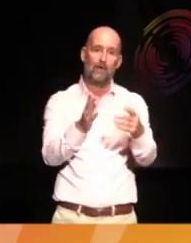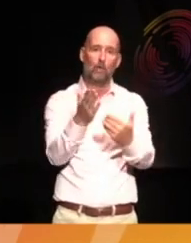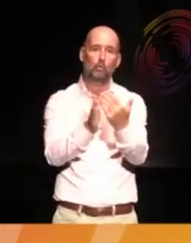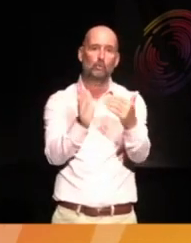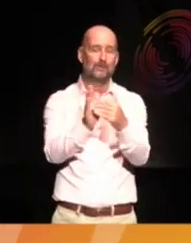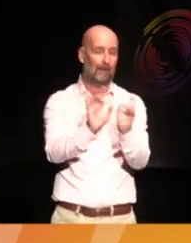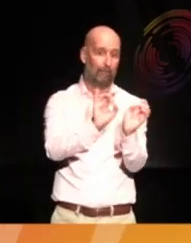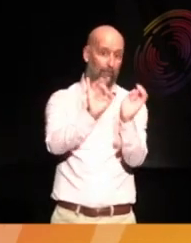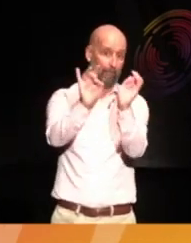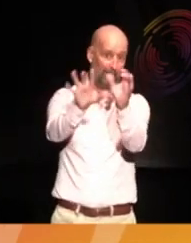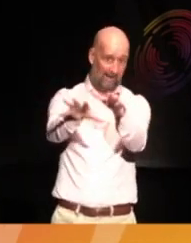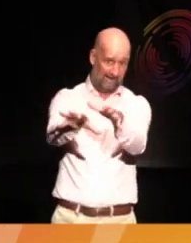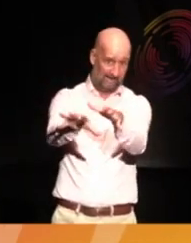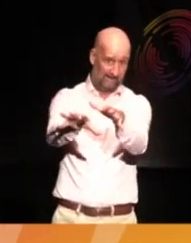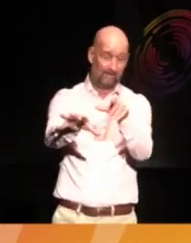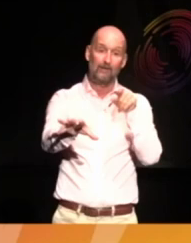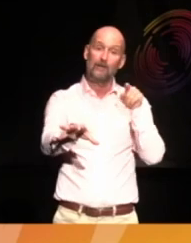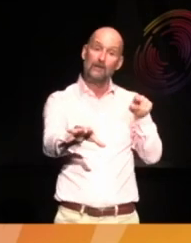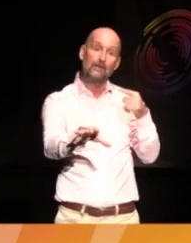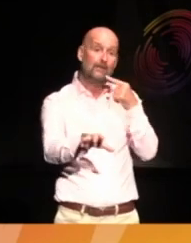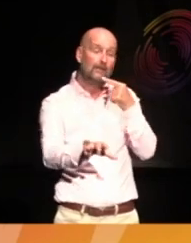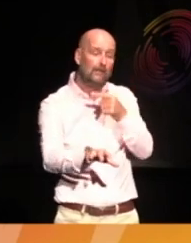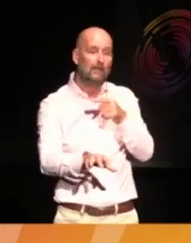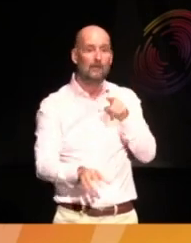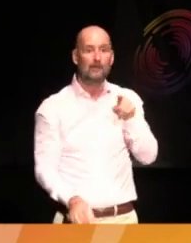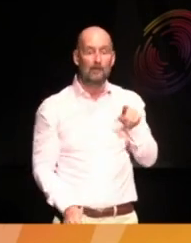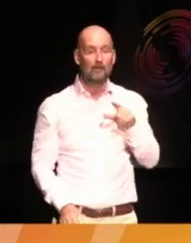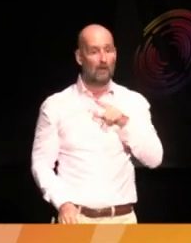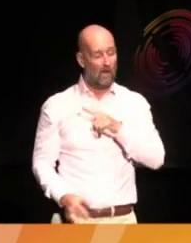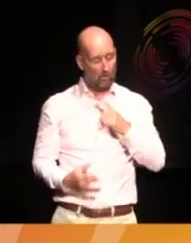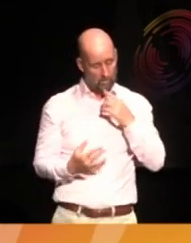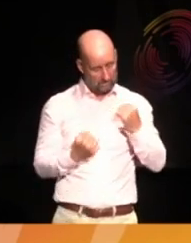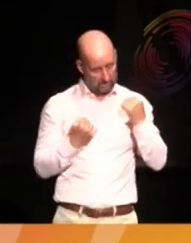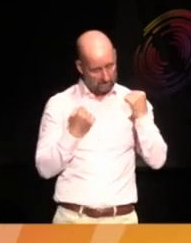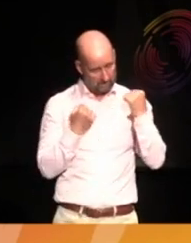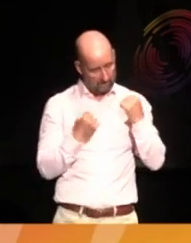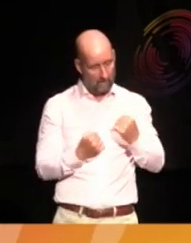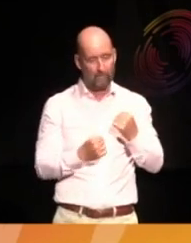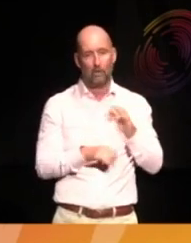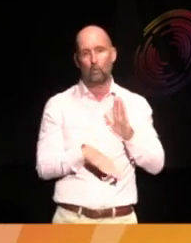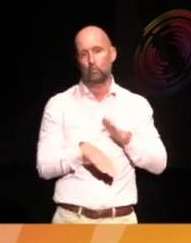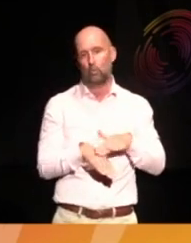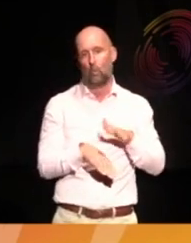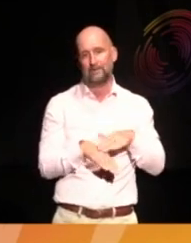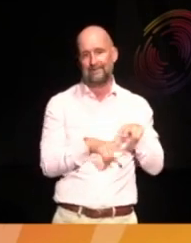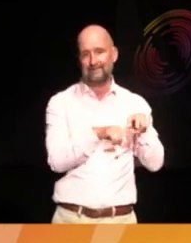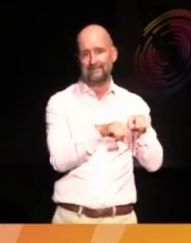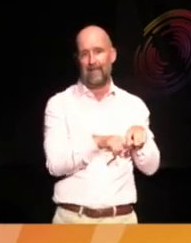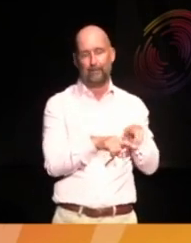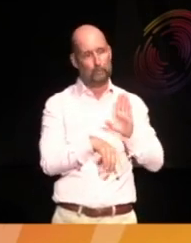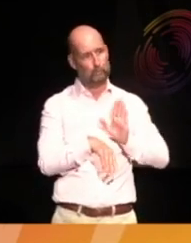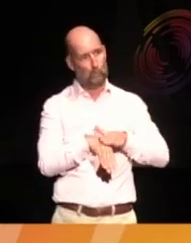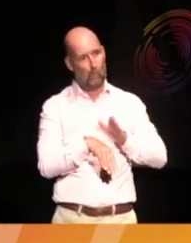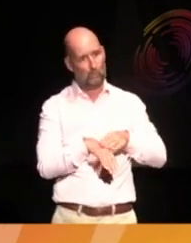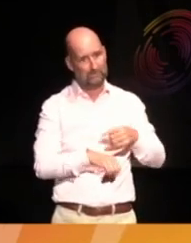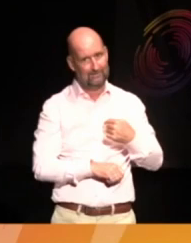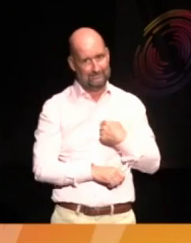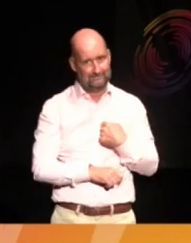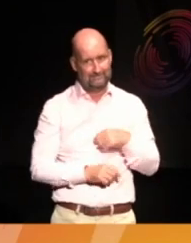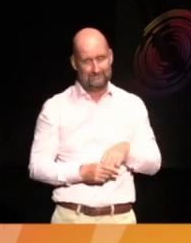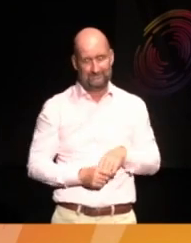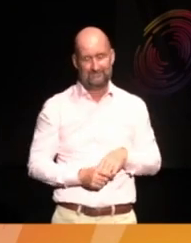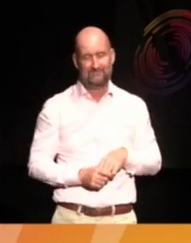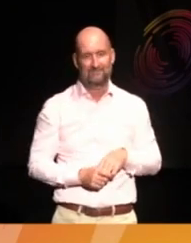And, as he put it, I was firmly on the naughty step, and he was like,